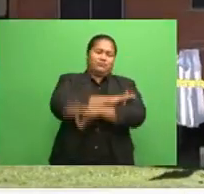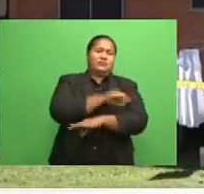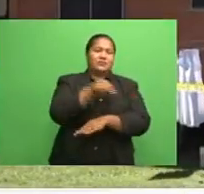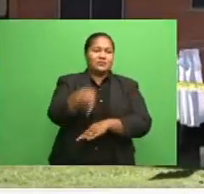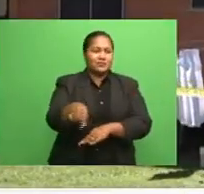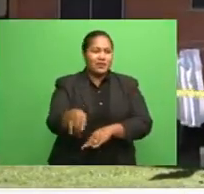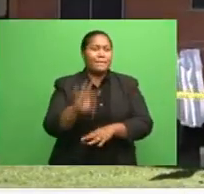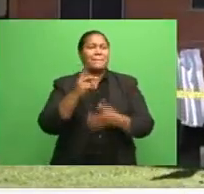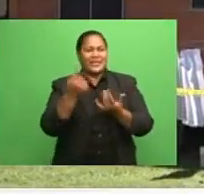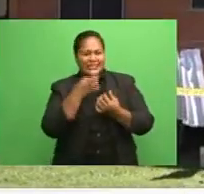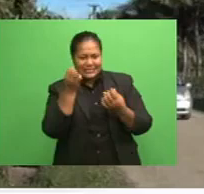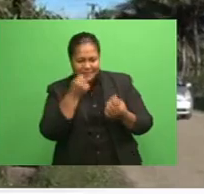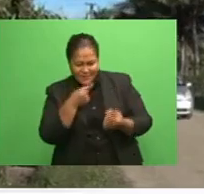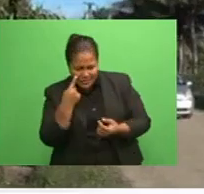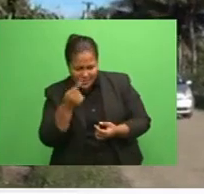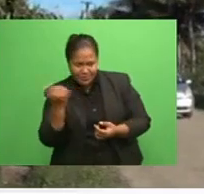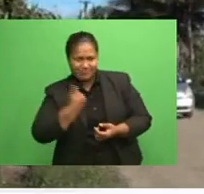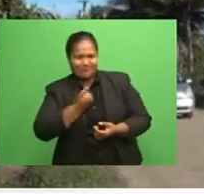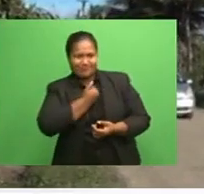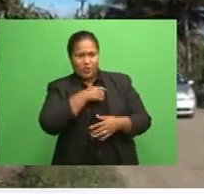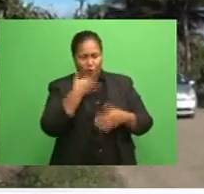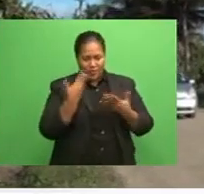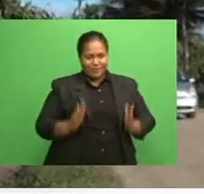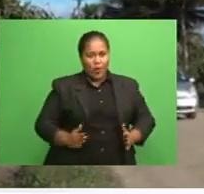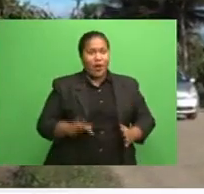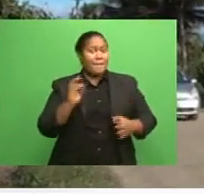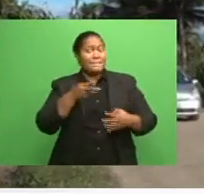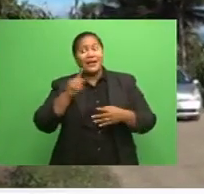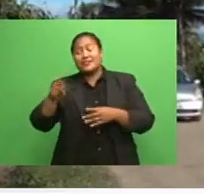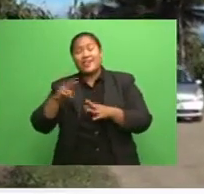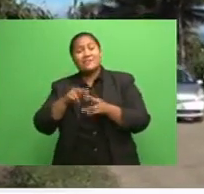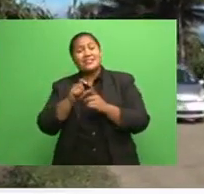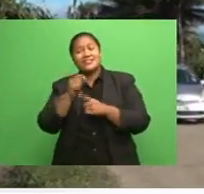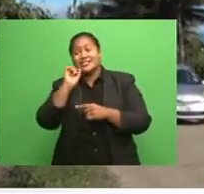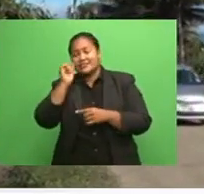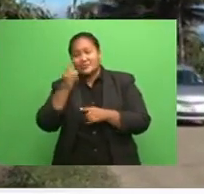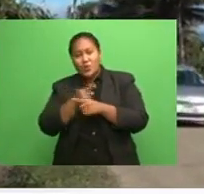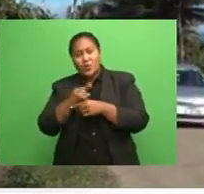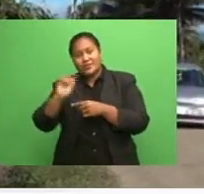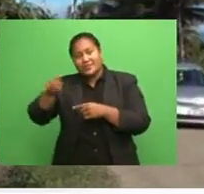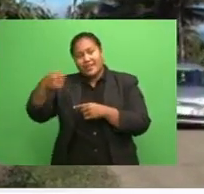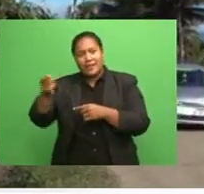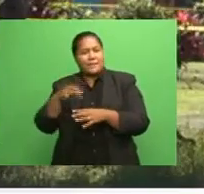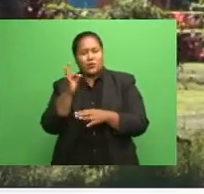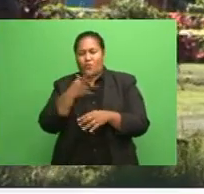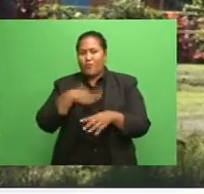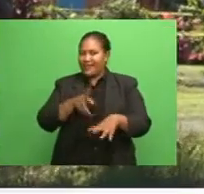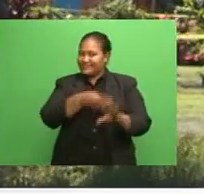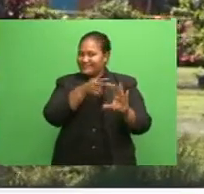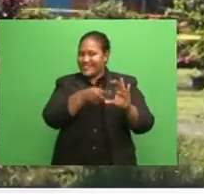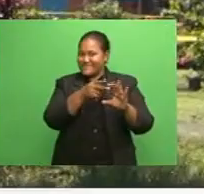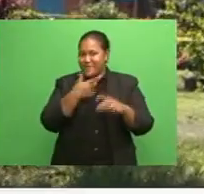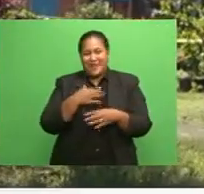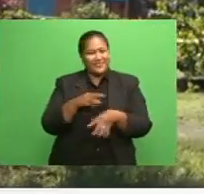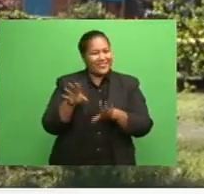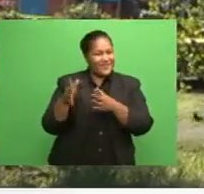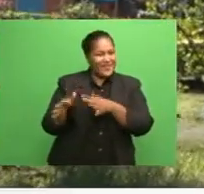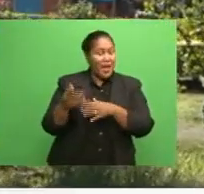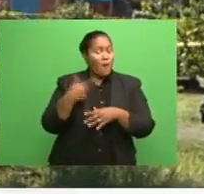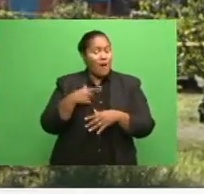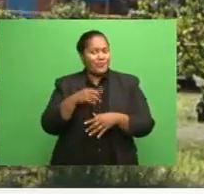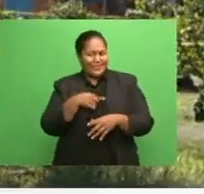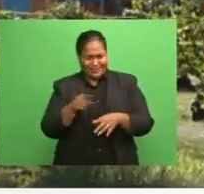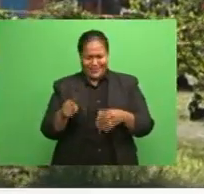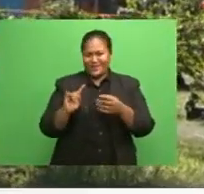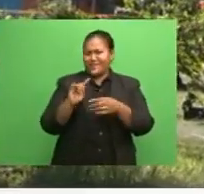on her body. FBC News spoke to a few neighbors, but they refused to come on camera due to fear. As they say, this is the first time